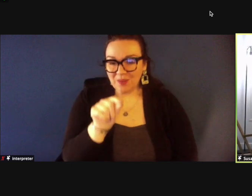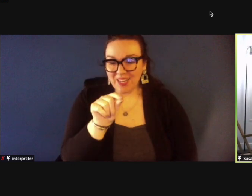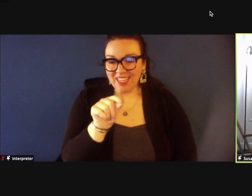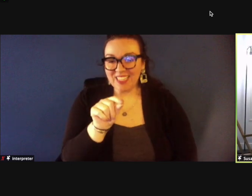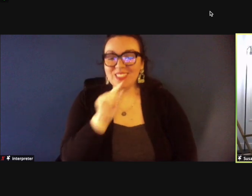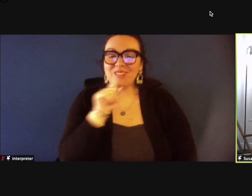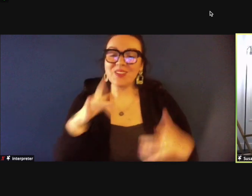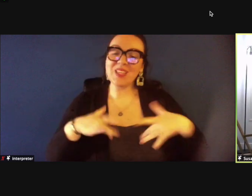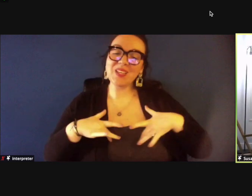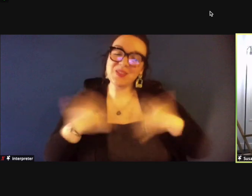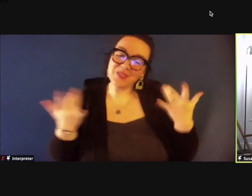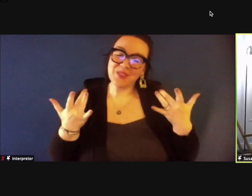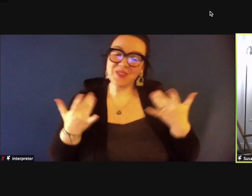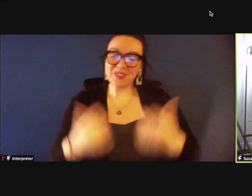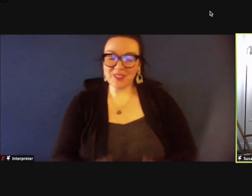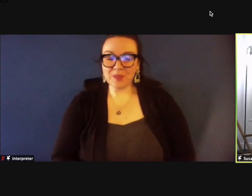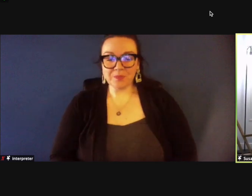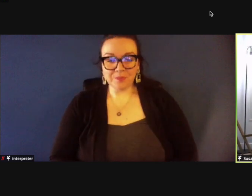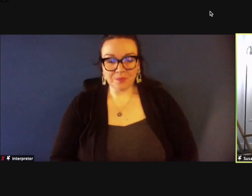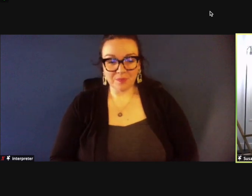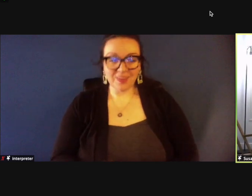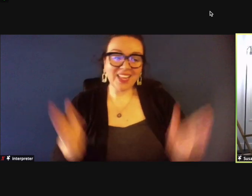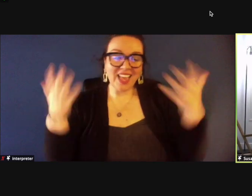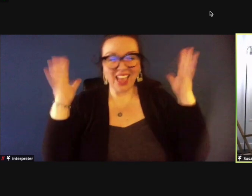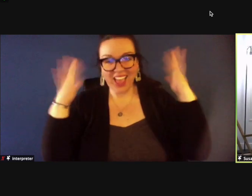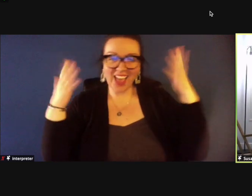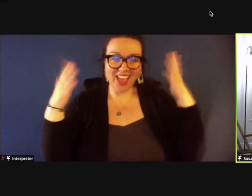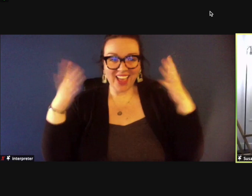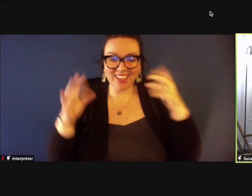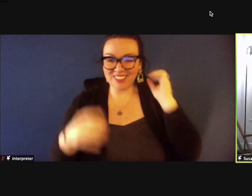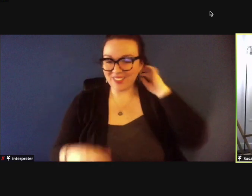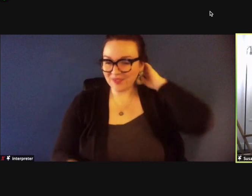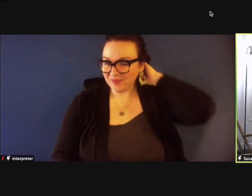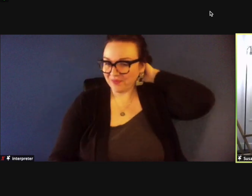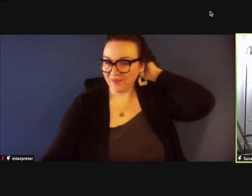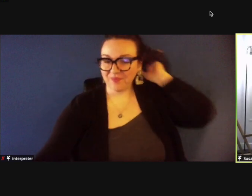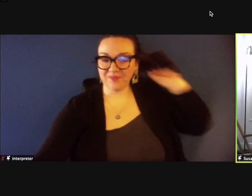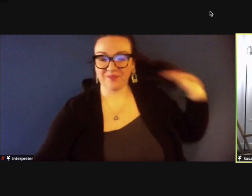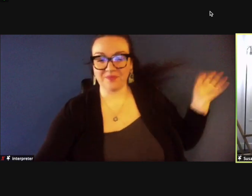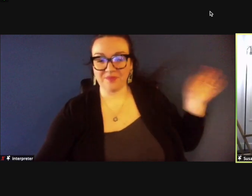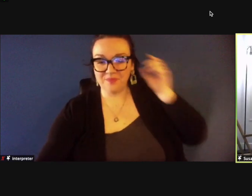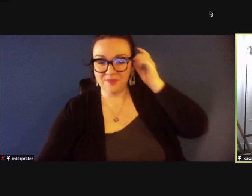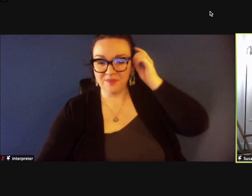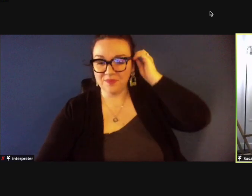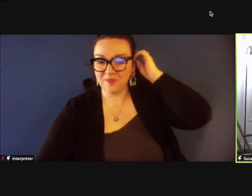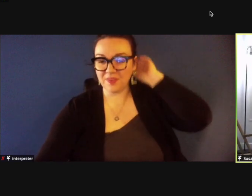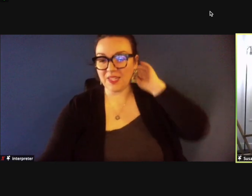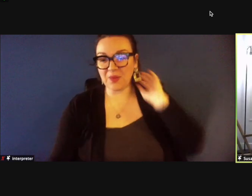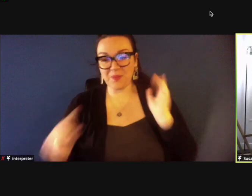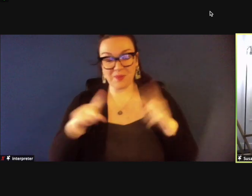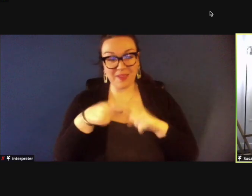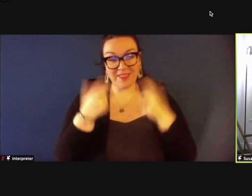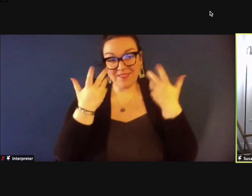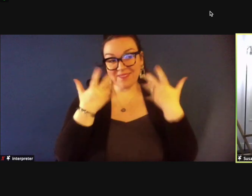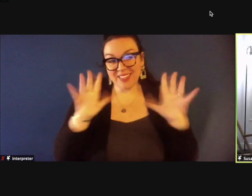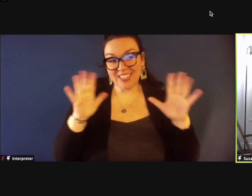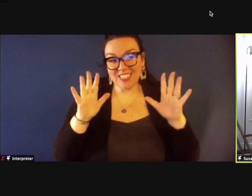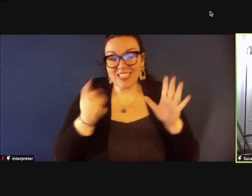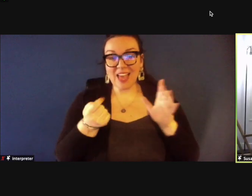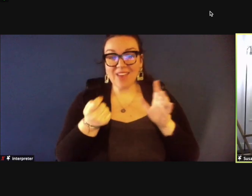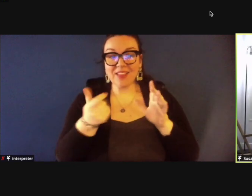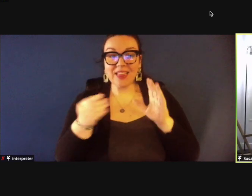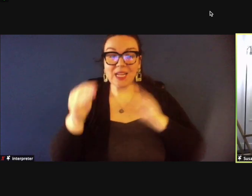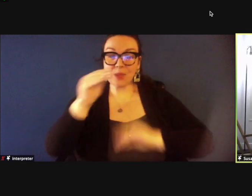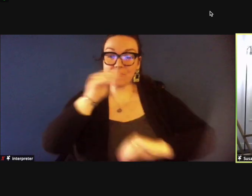able to hand these out to folks and then after that we're gonna do a little movement